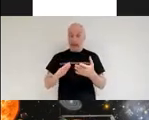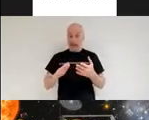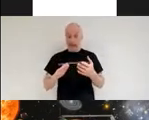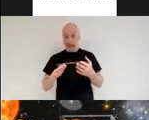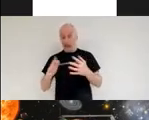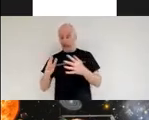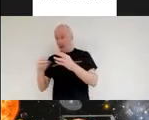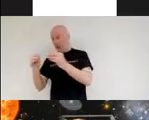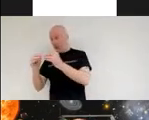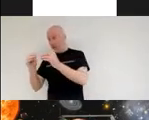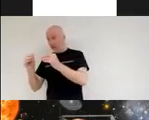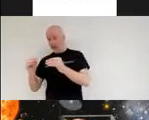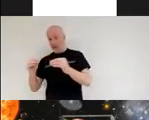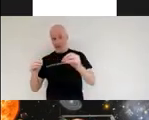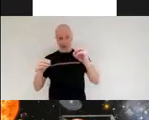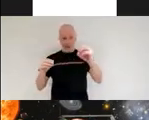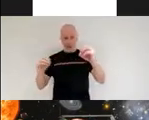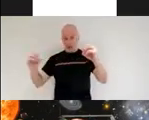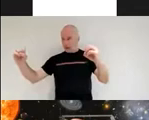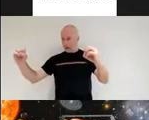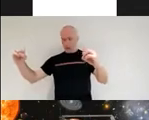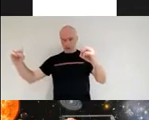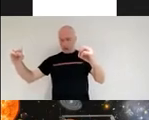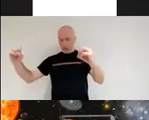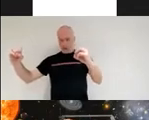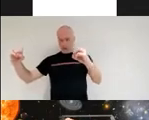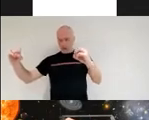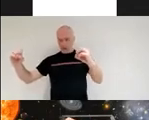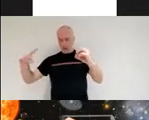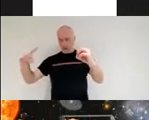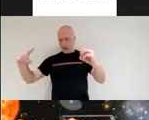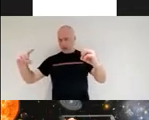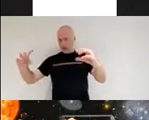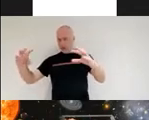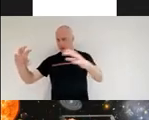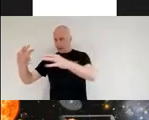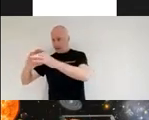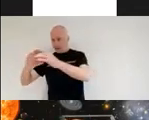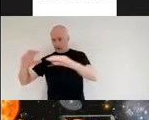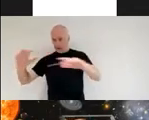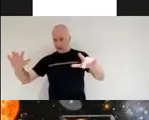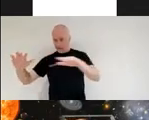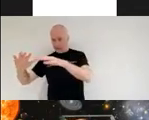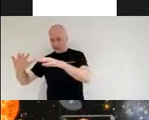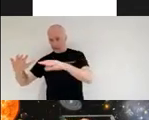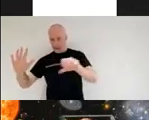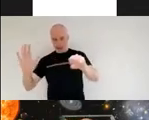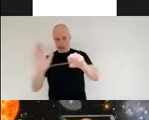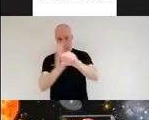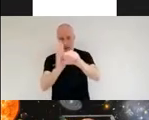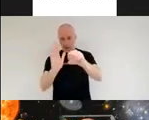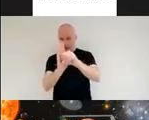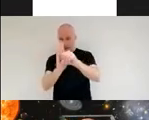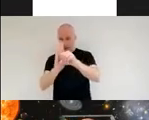communications and it means that the earth is constantly acting as a blocker for that infrared